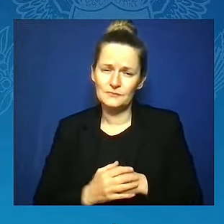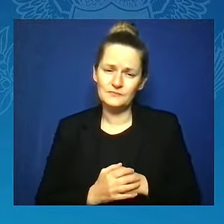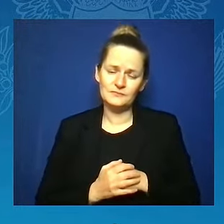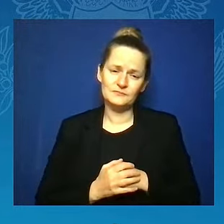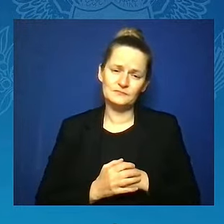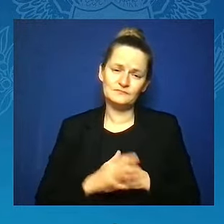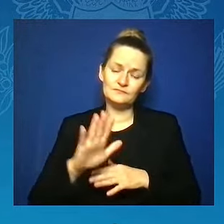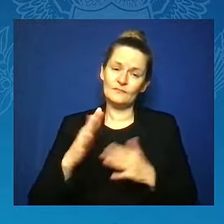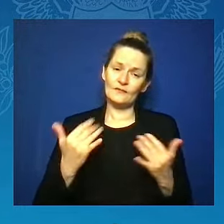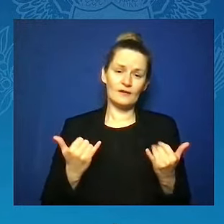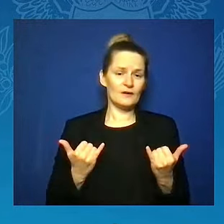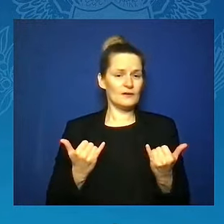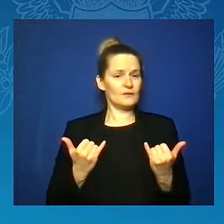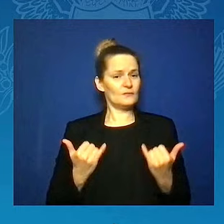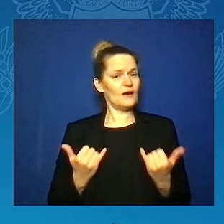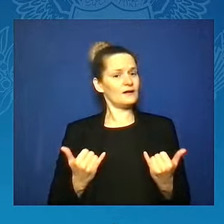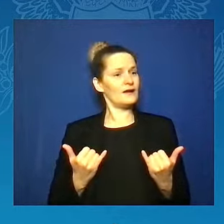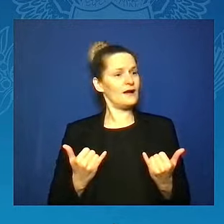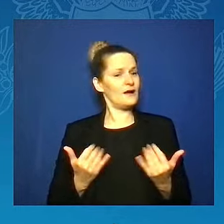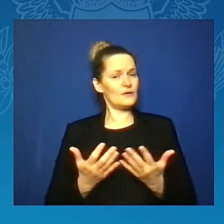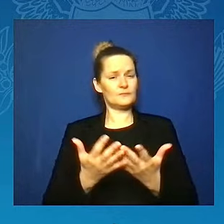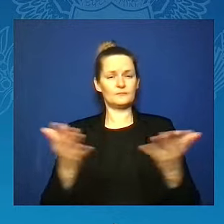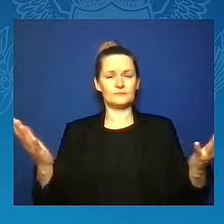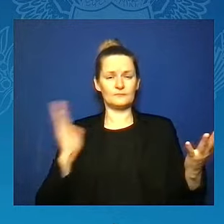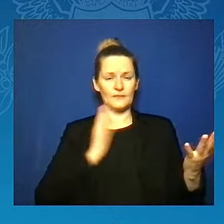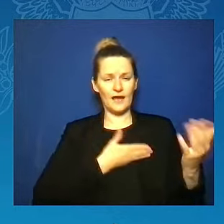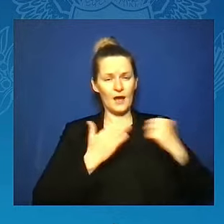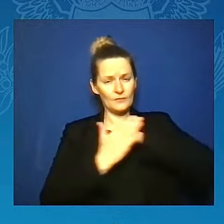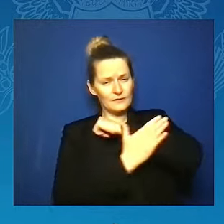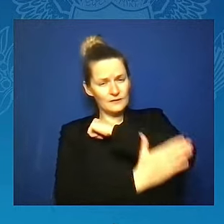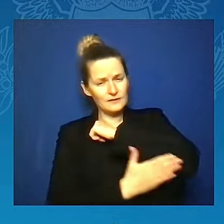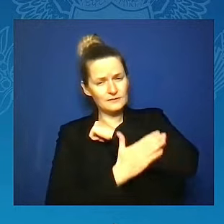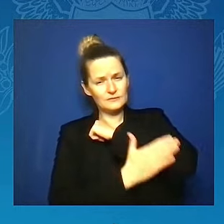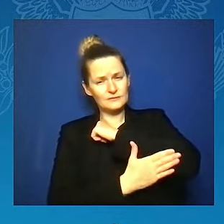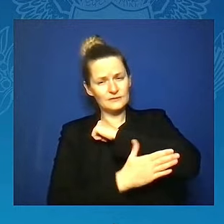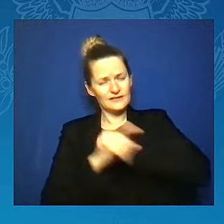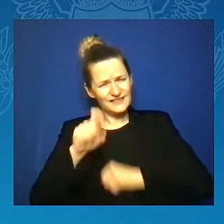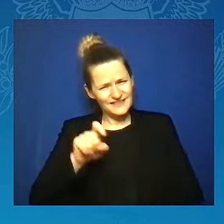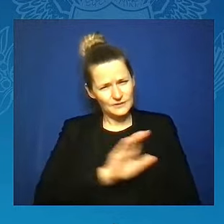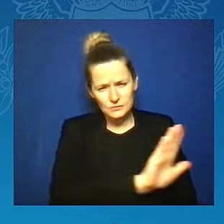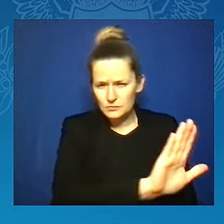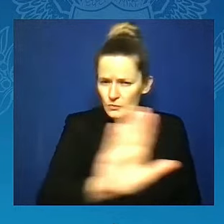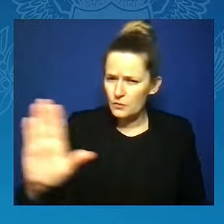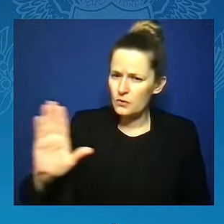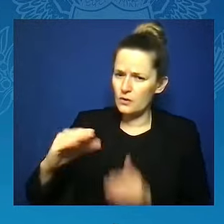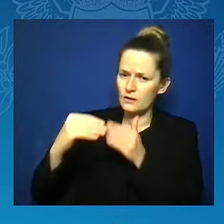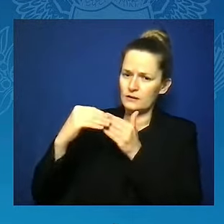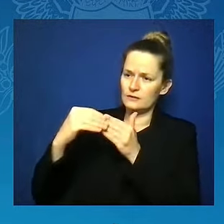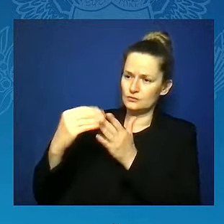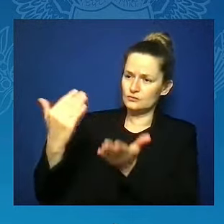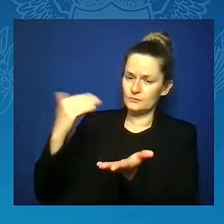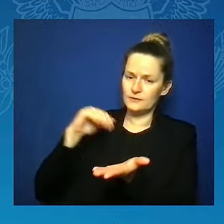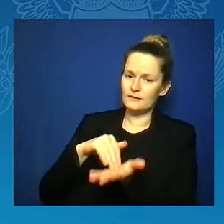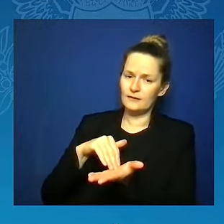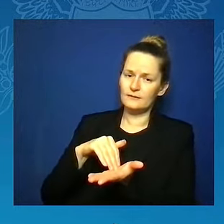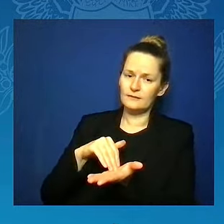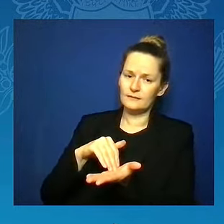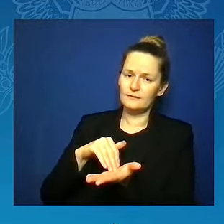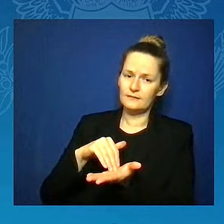needs your leadership once again. In this moment, I believe we face a choice